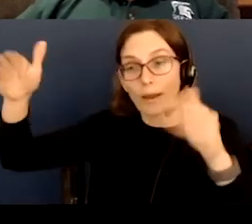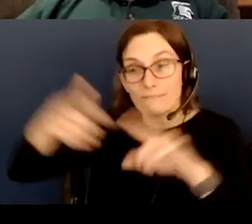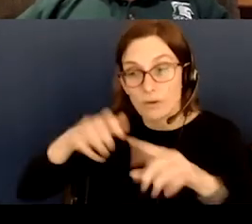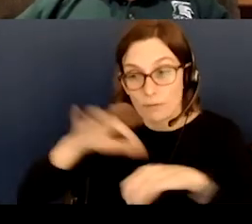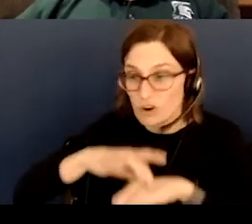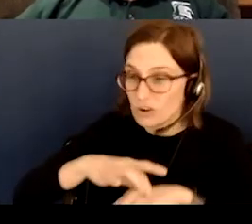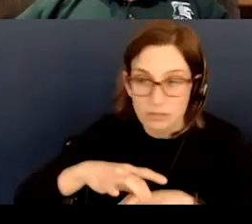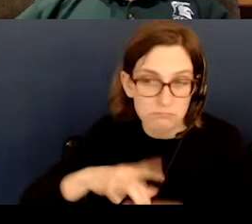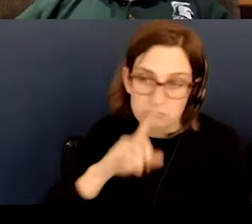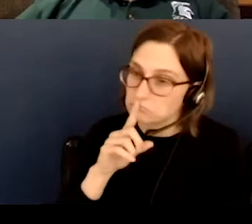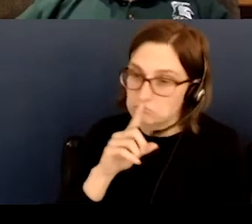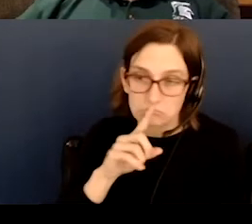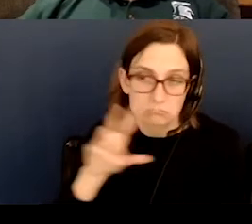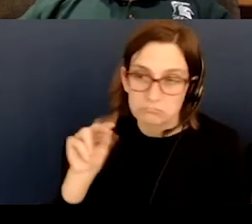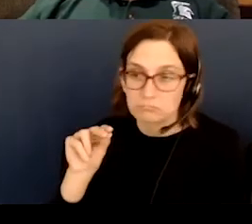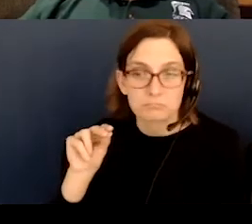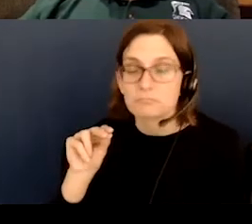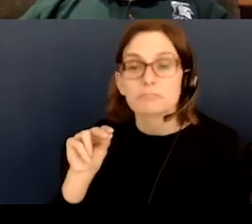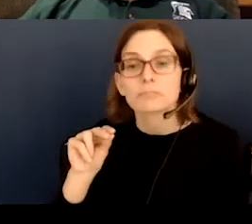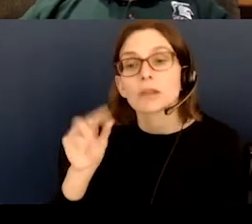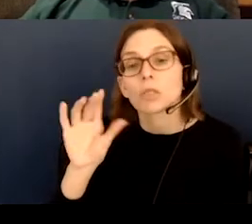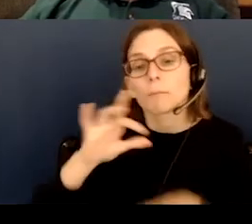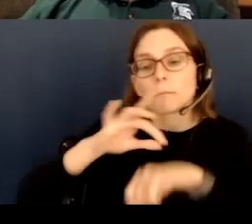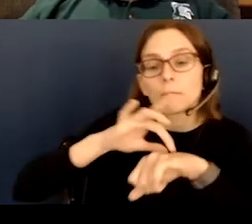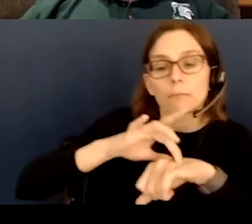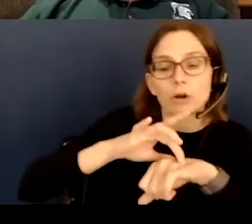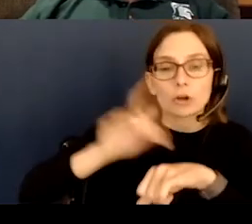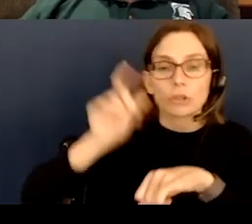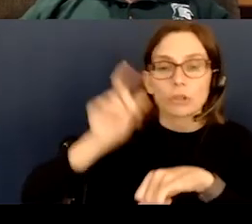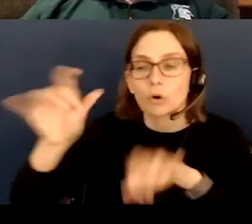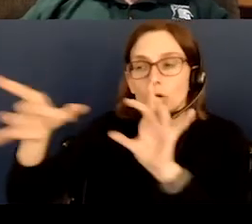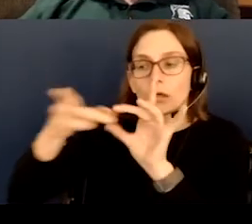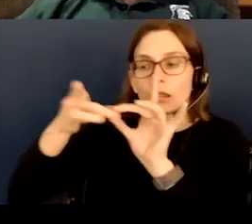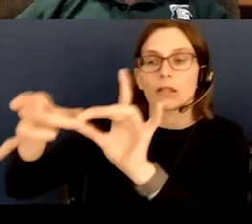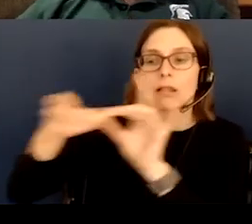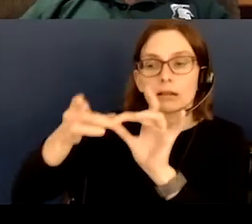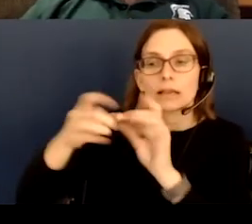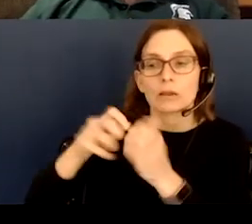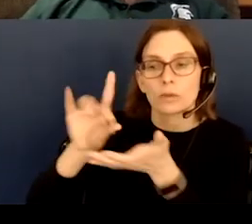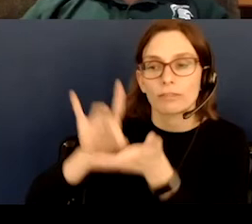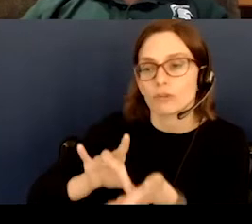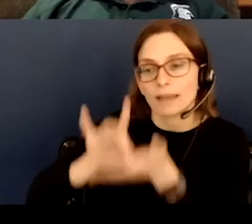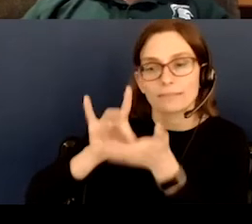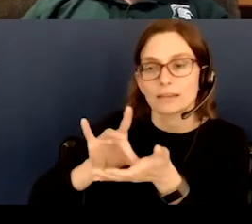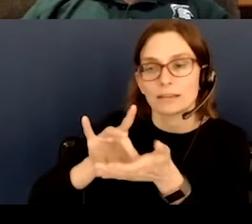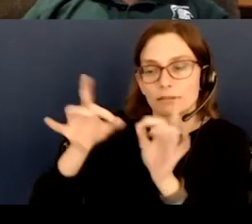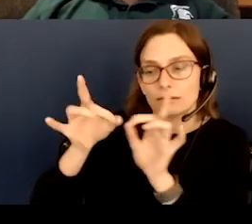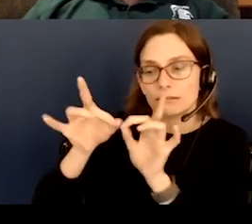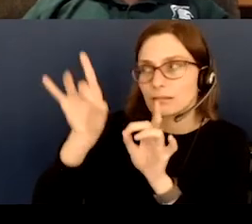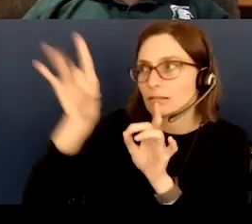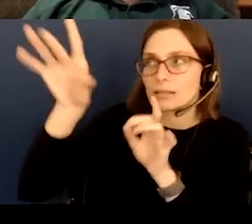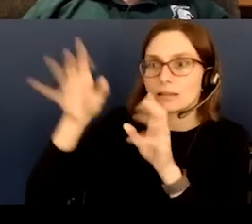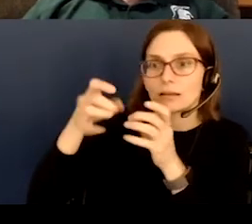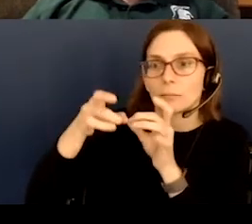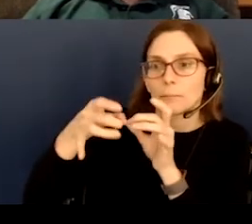not really. The moon and Earth are bound together by gravity, and there's no known way to simply make that force go